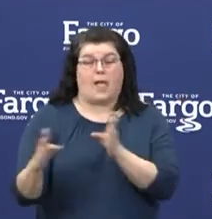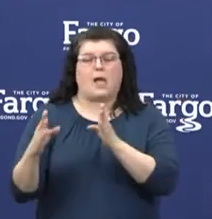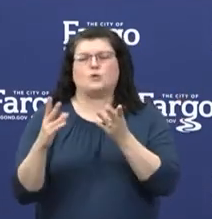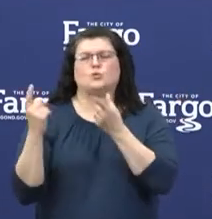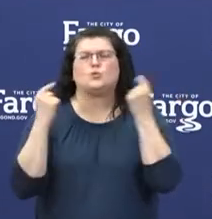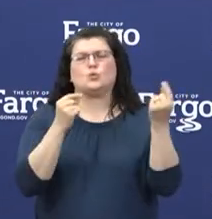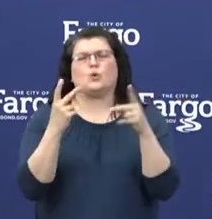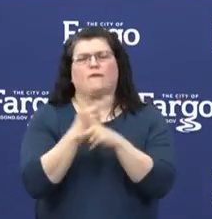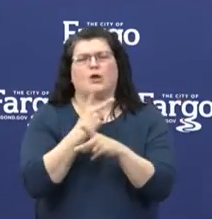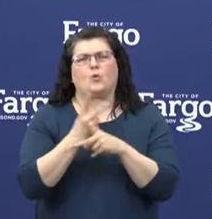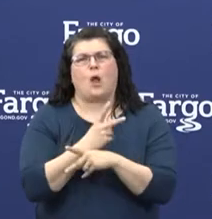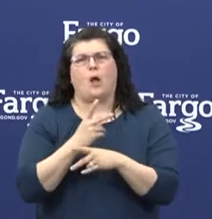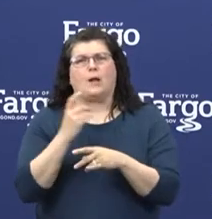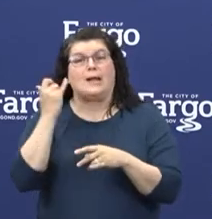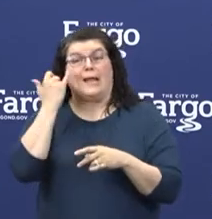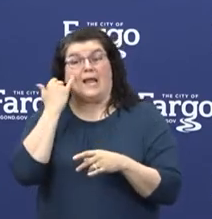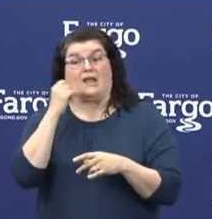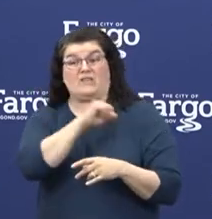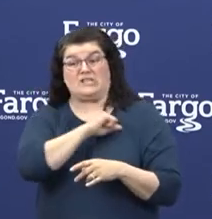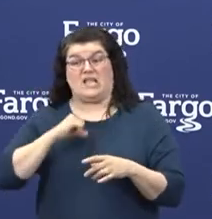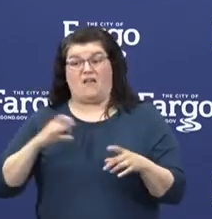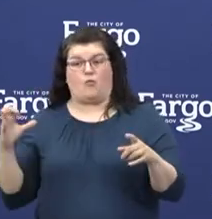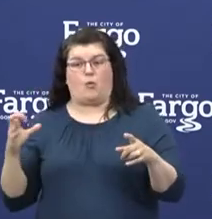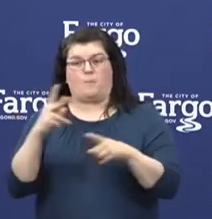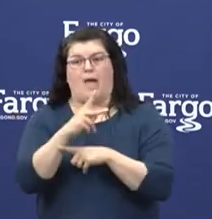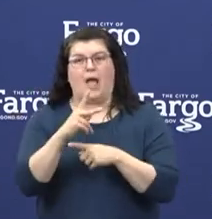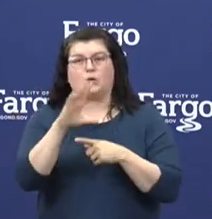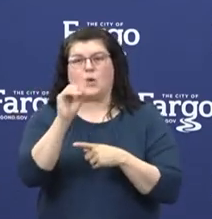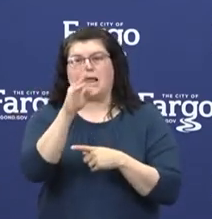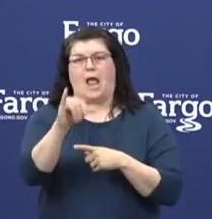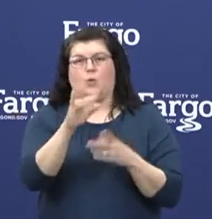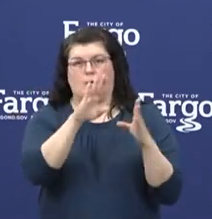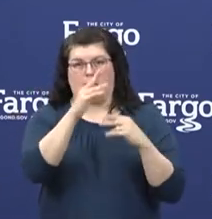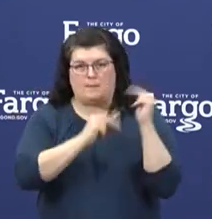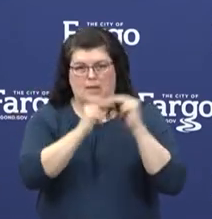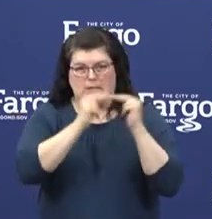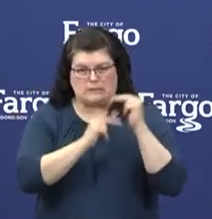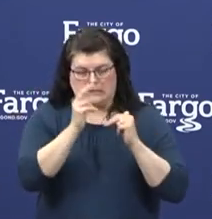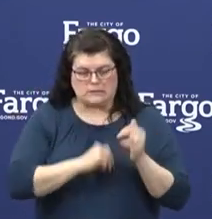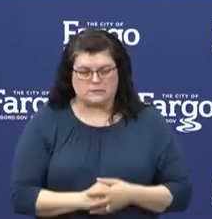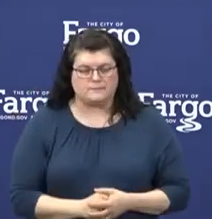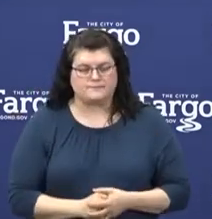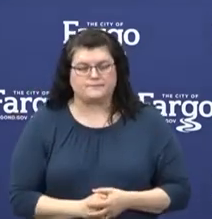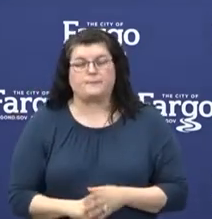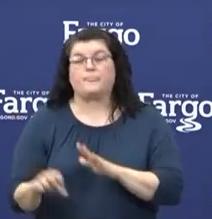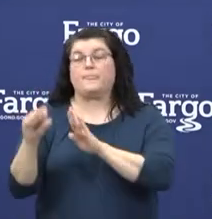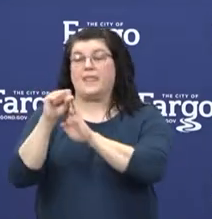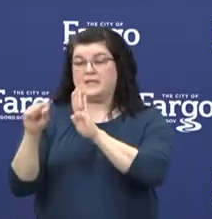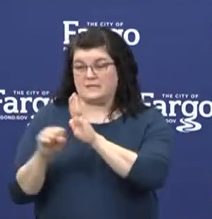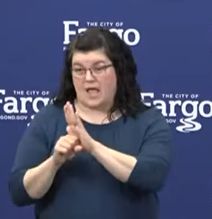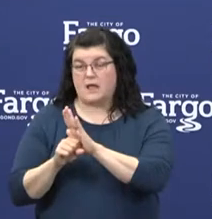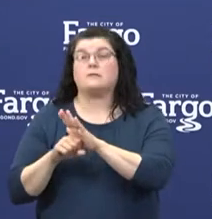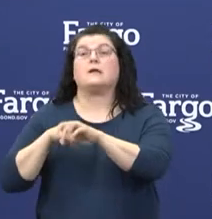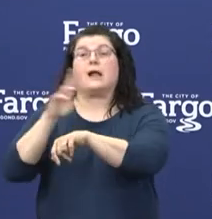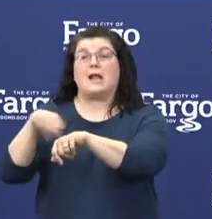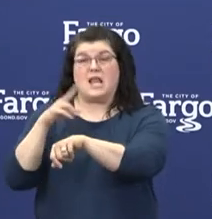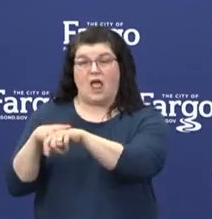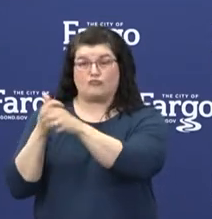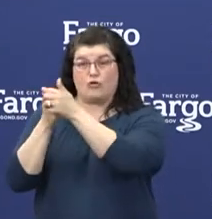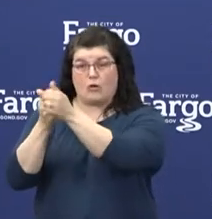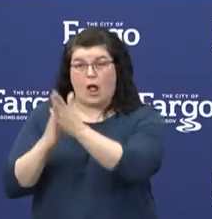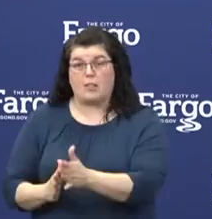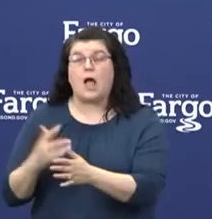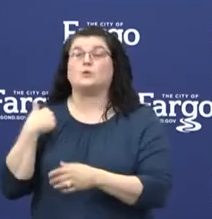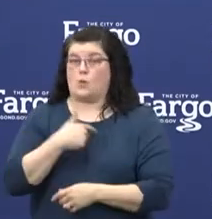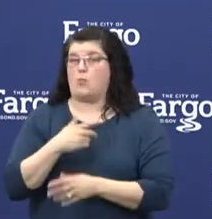more staff will return to the county buildings. State and national guidelines will be followed. The public will receive ongoing